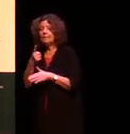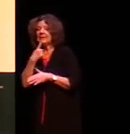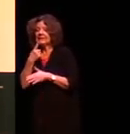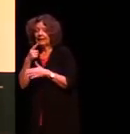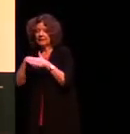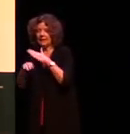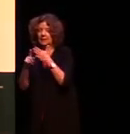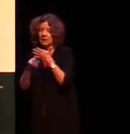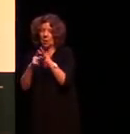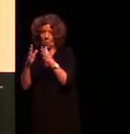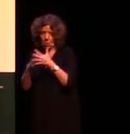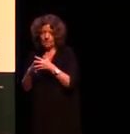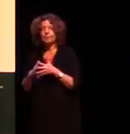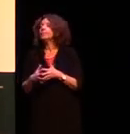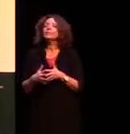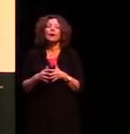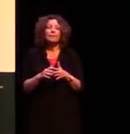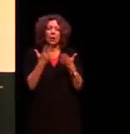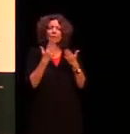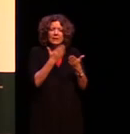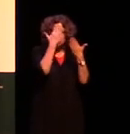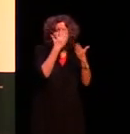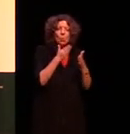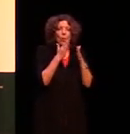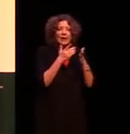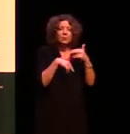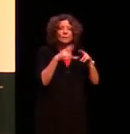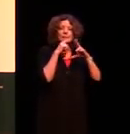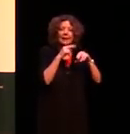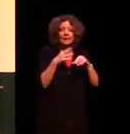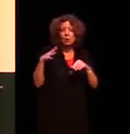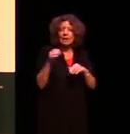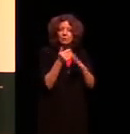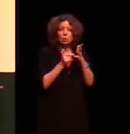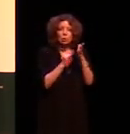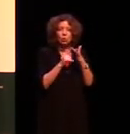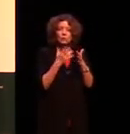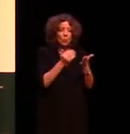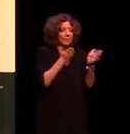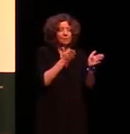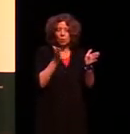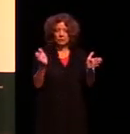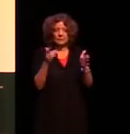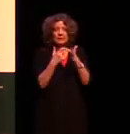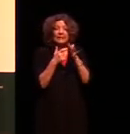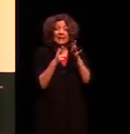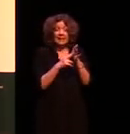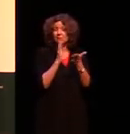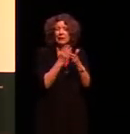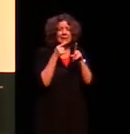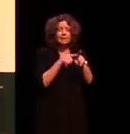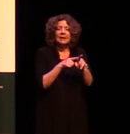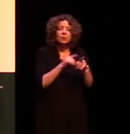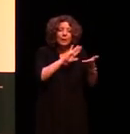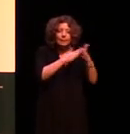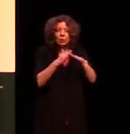um and often there are respectful ways of speaking that you have to use with those kin and again it will depend on the